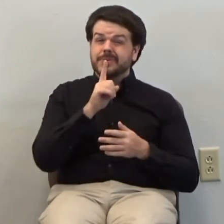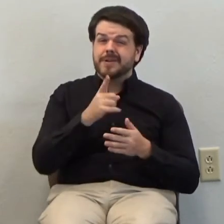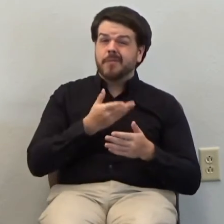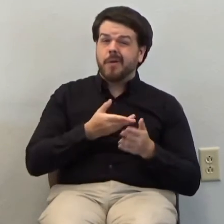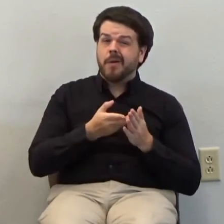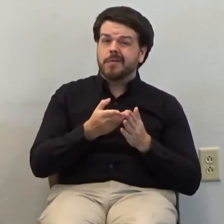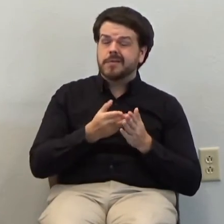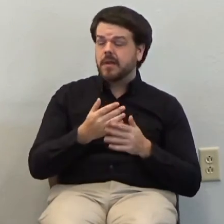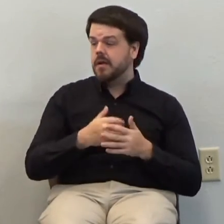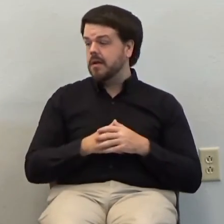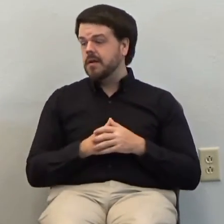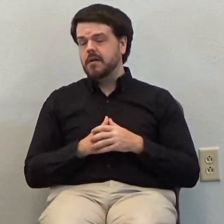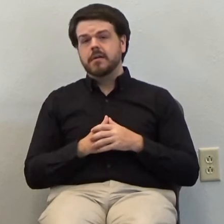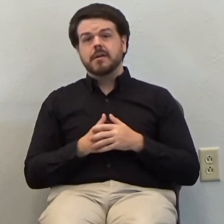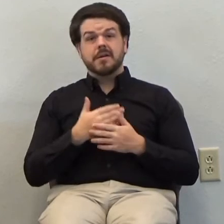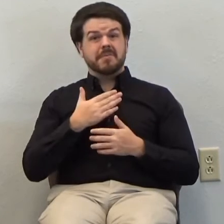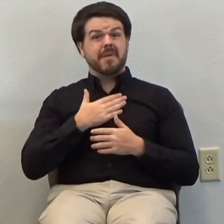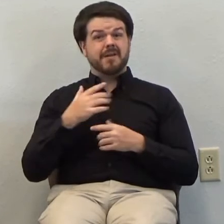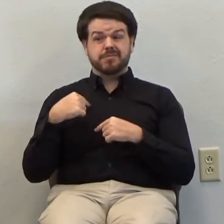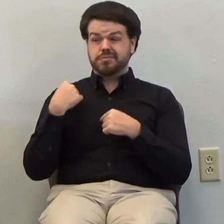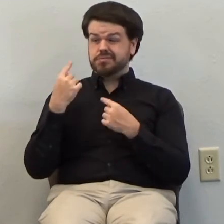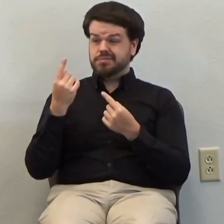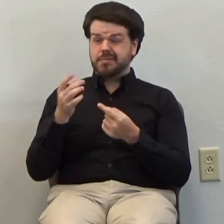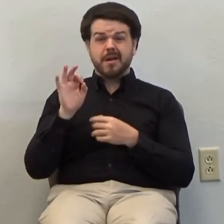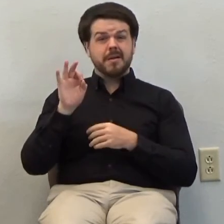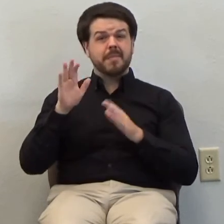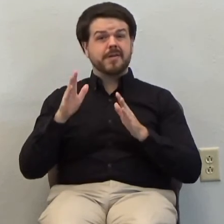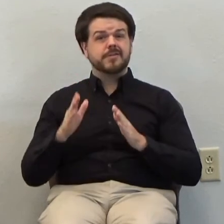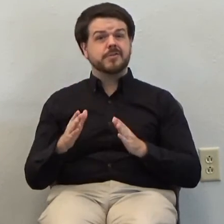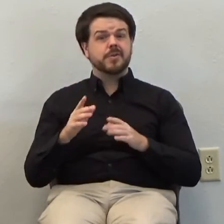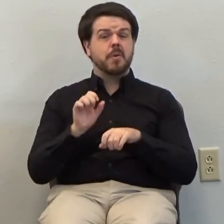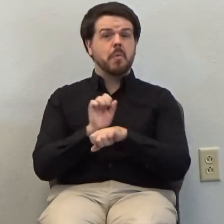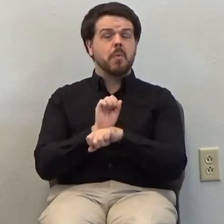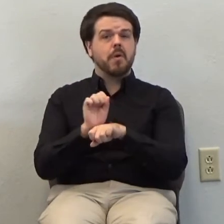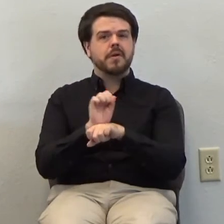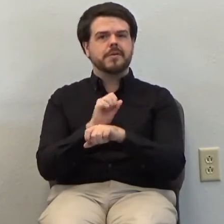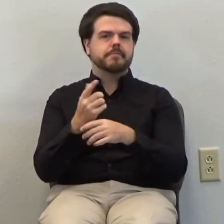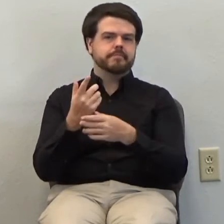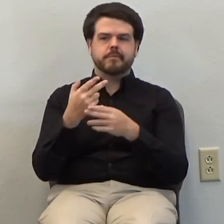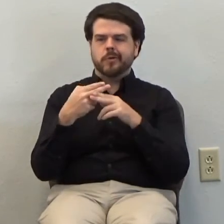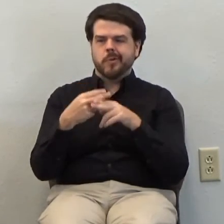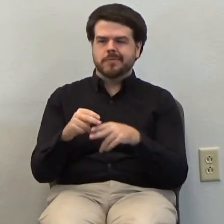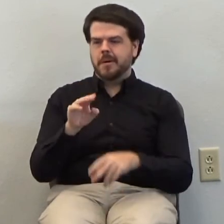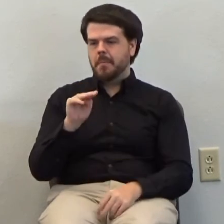pastoral career ministry however you want to put it